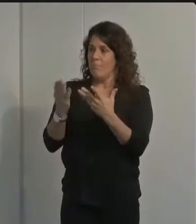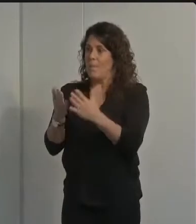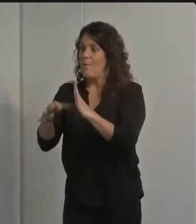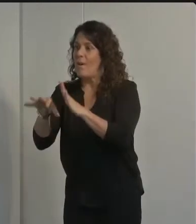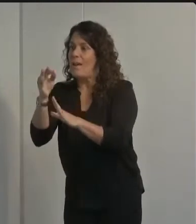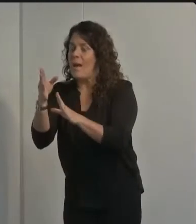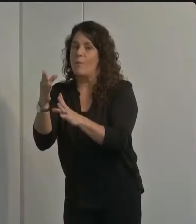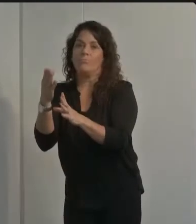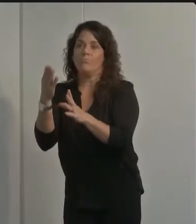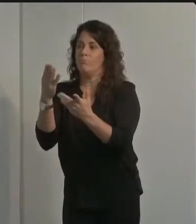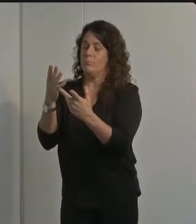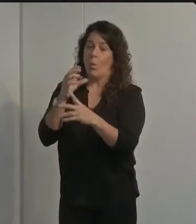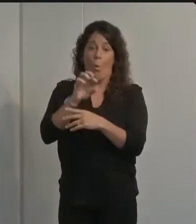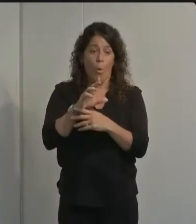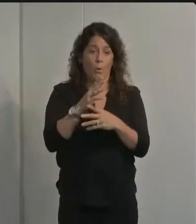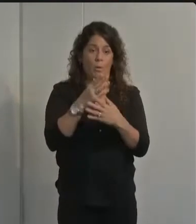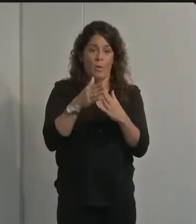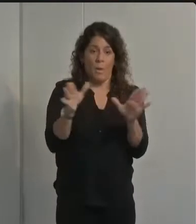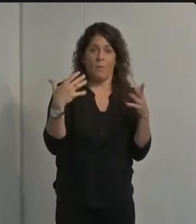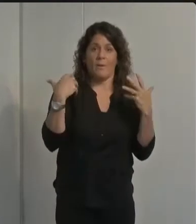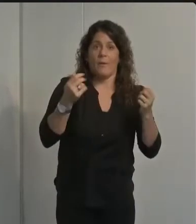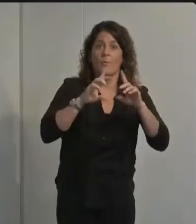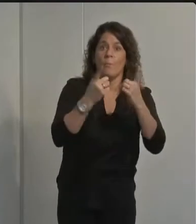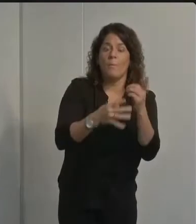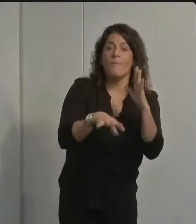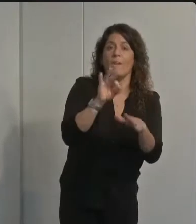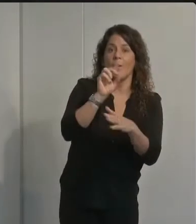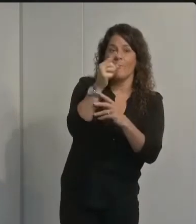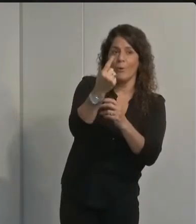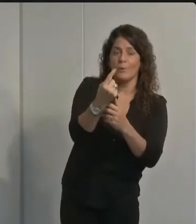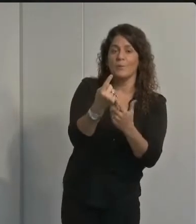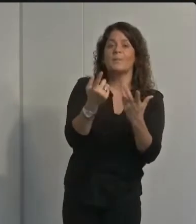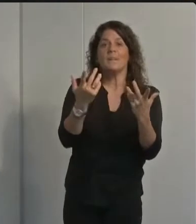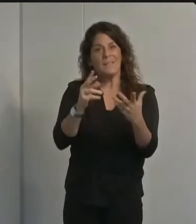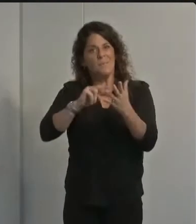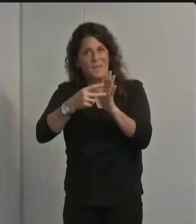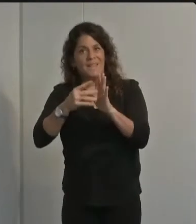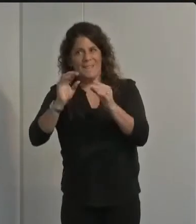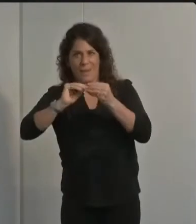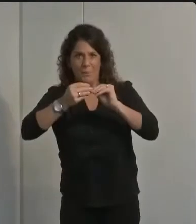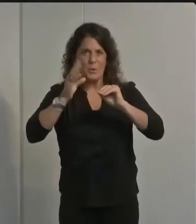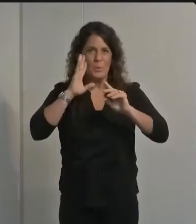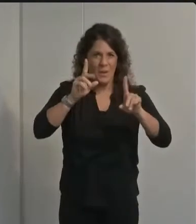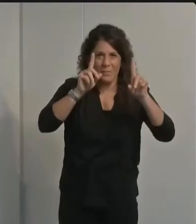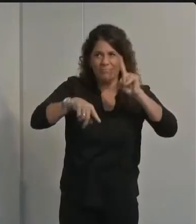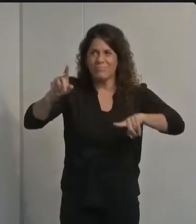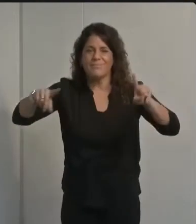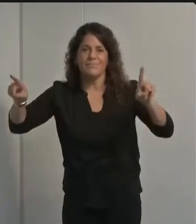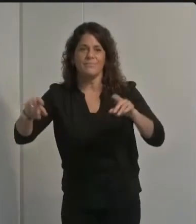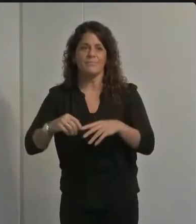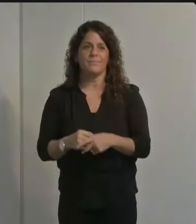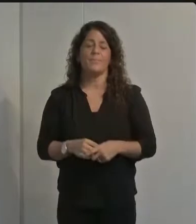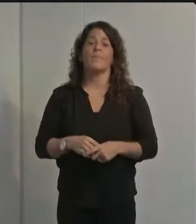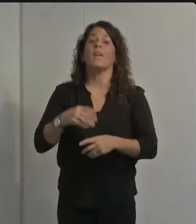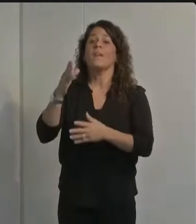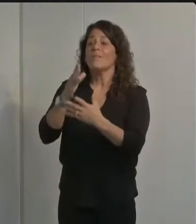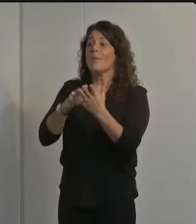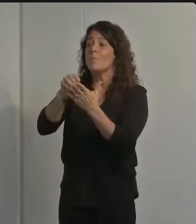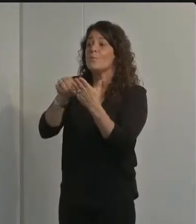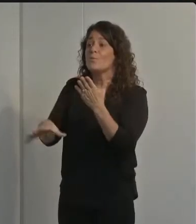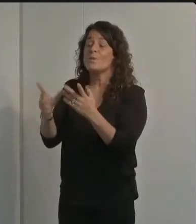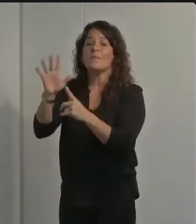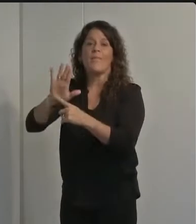ucsb another complication with the test results is that some staff and students have addresses outside of the county